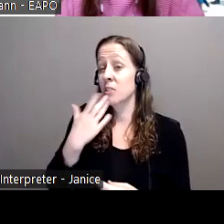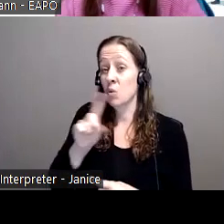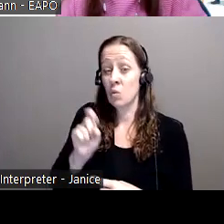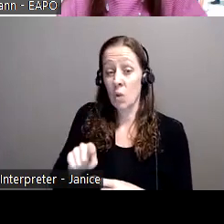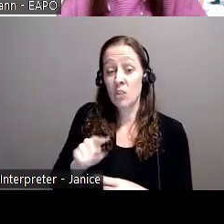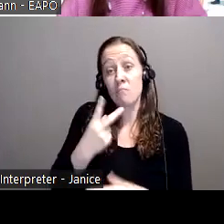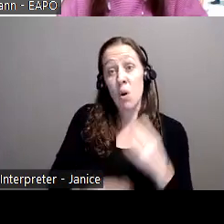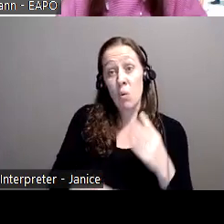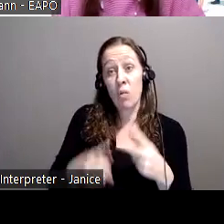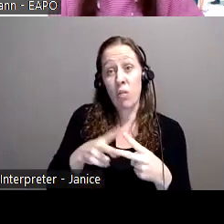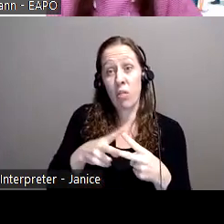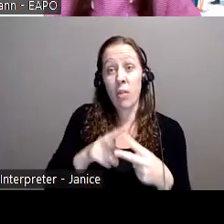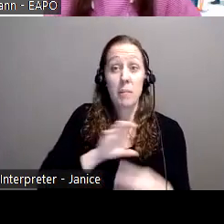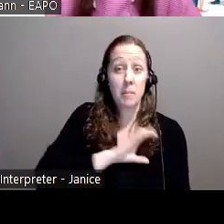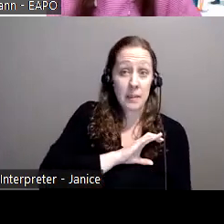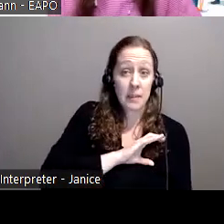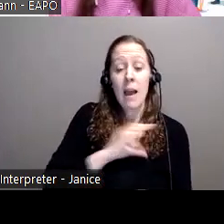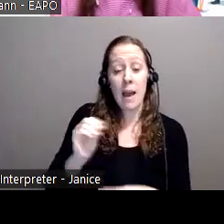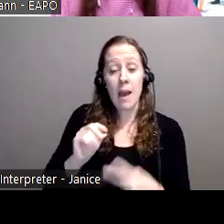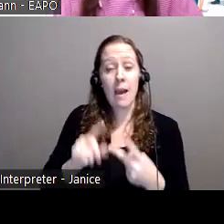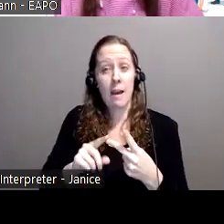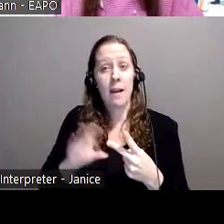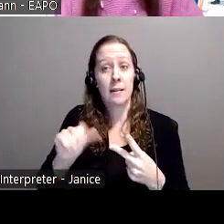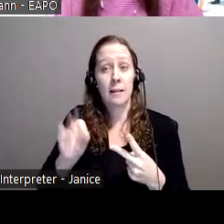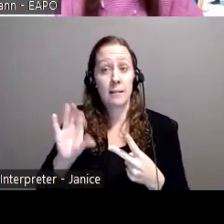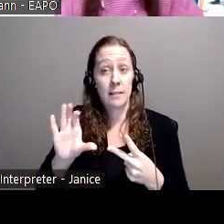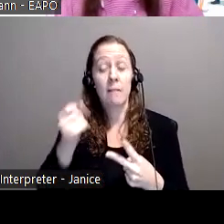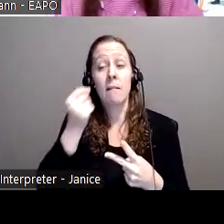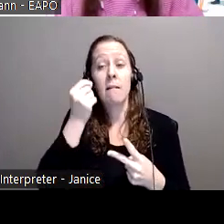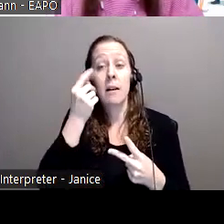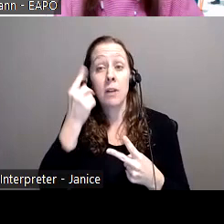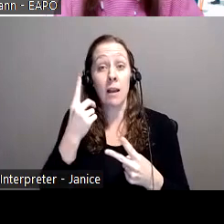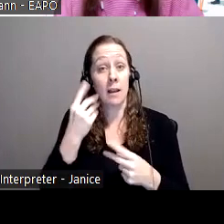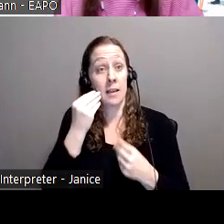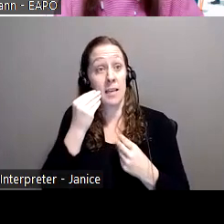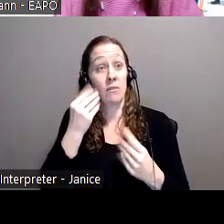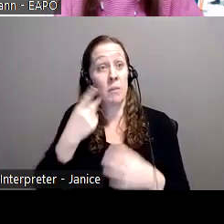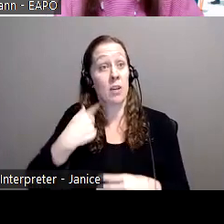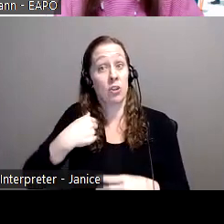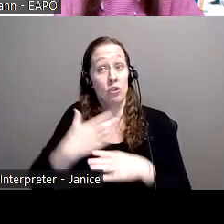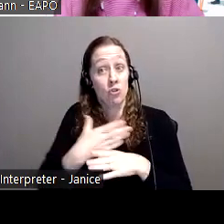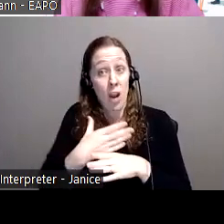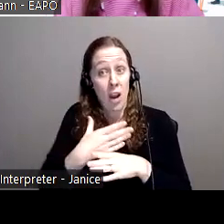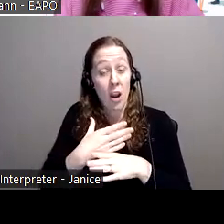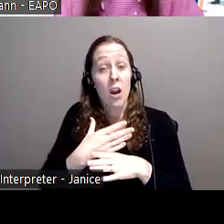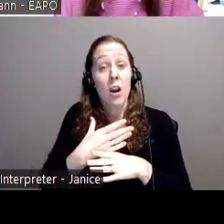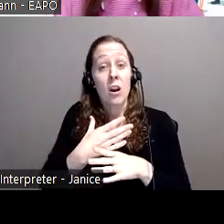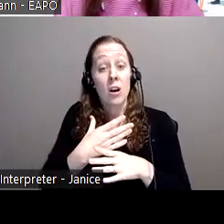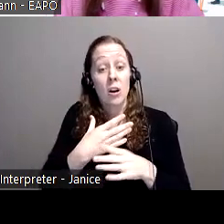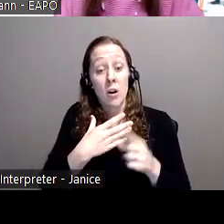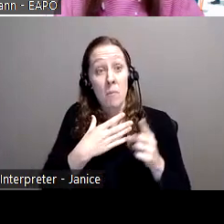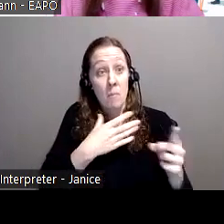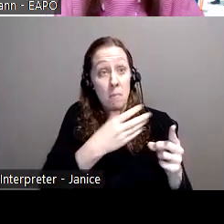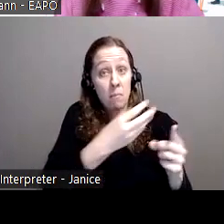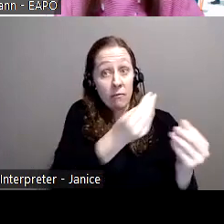-fraud centre, to both. Although we do share the information, it's not guaranteed that the information is shared at all